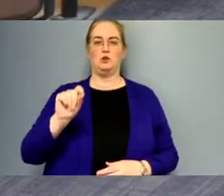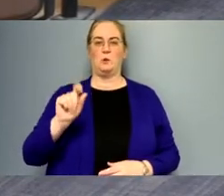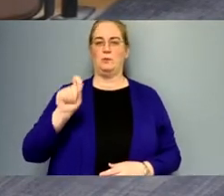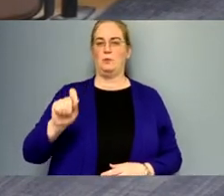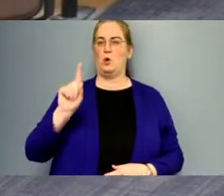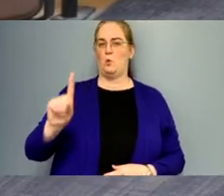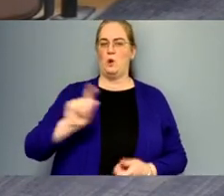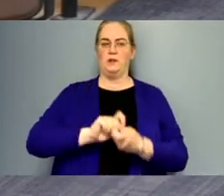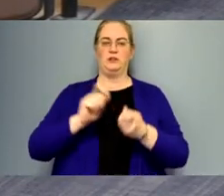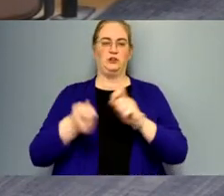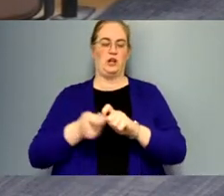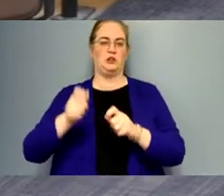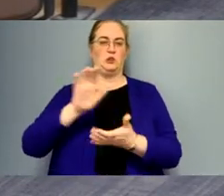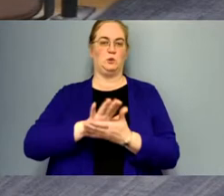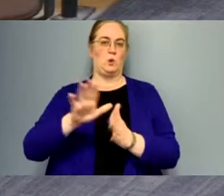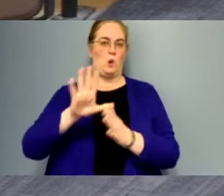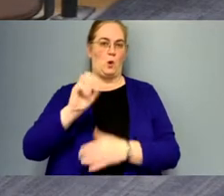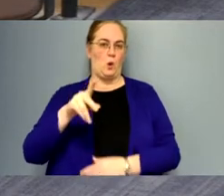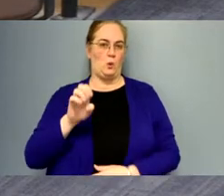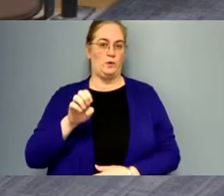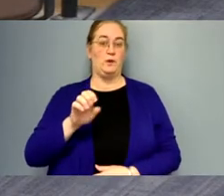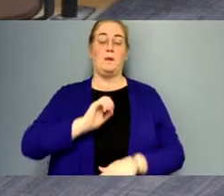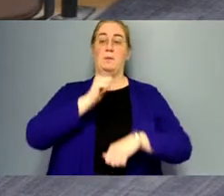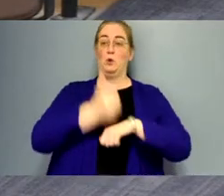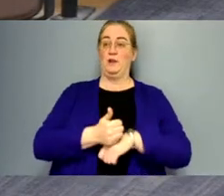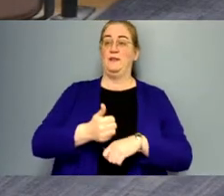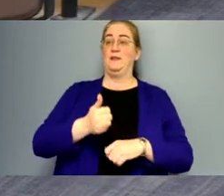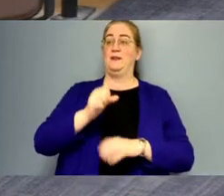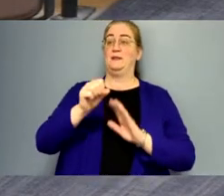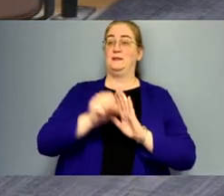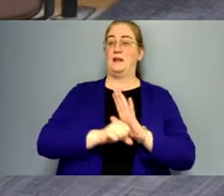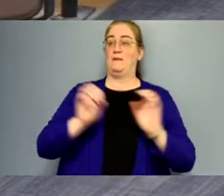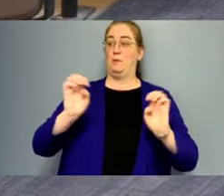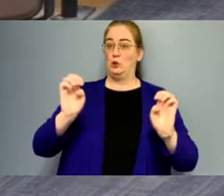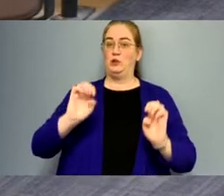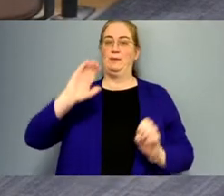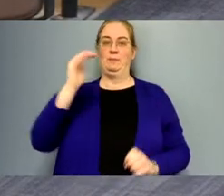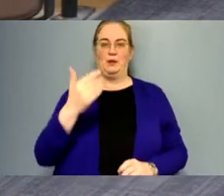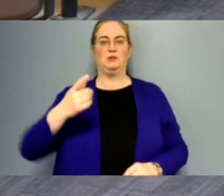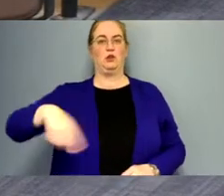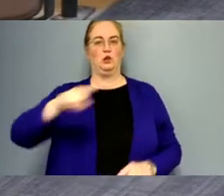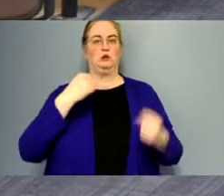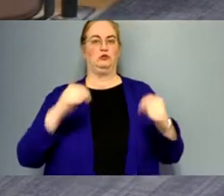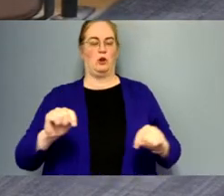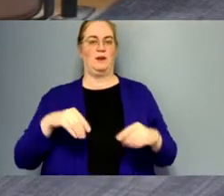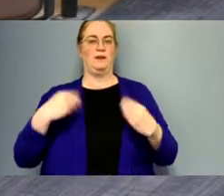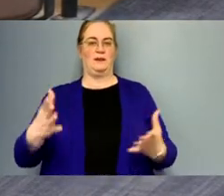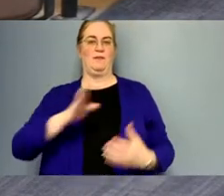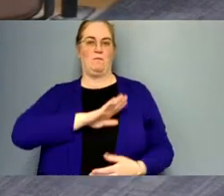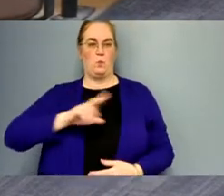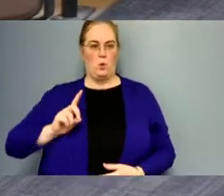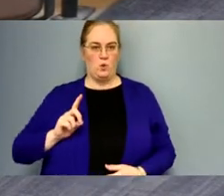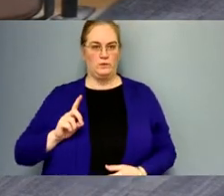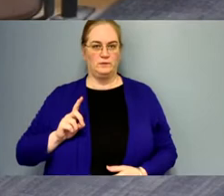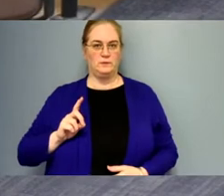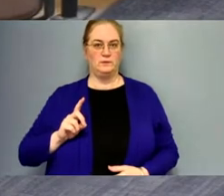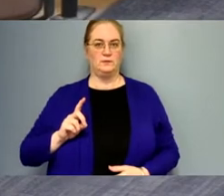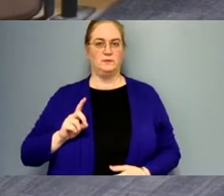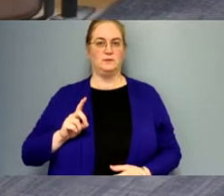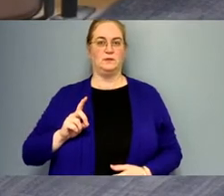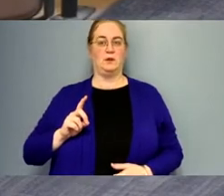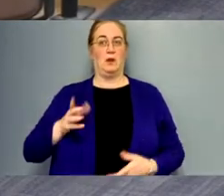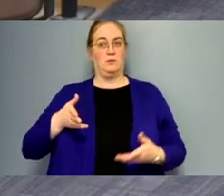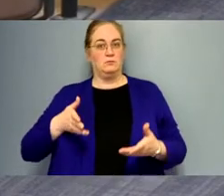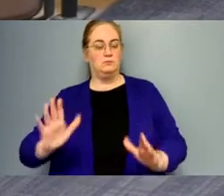change in the school code by putting this state of emergency in it appears that you're trying to give boards runway